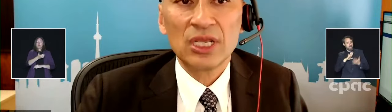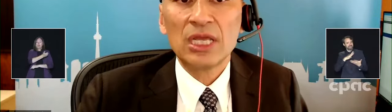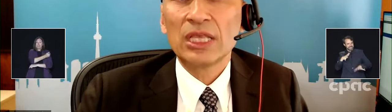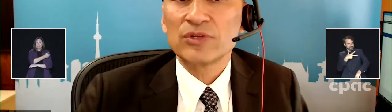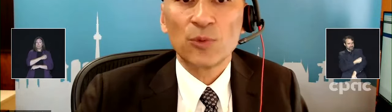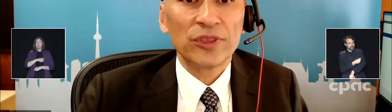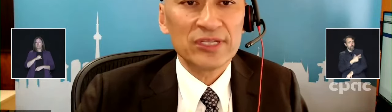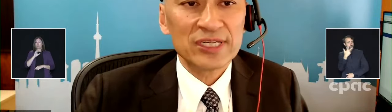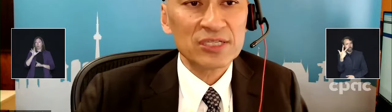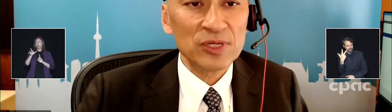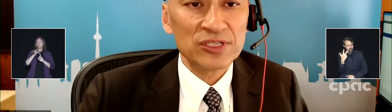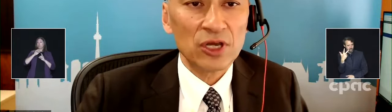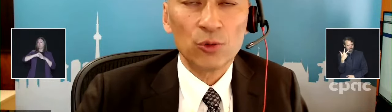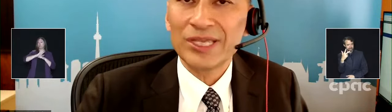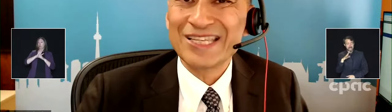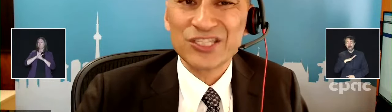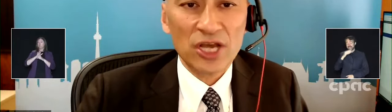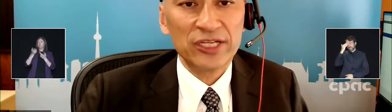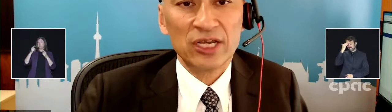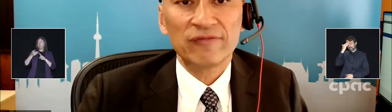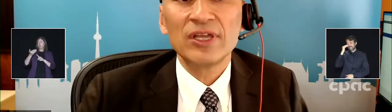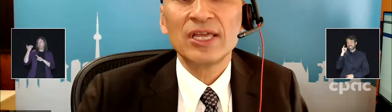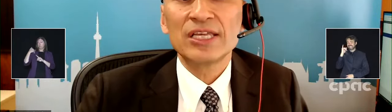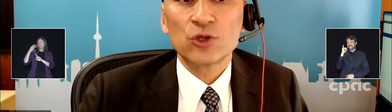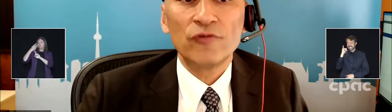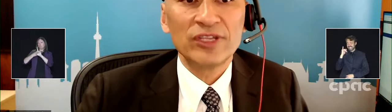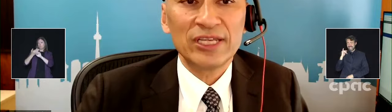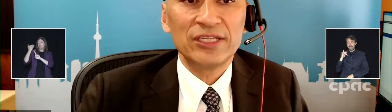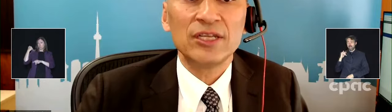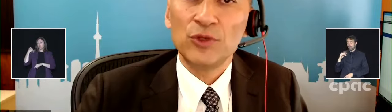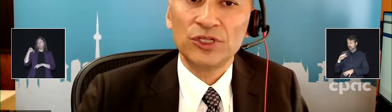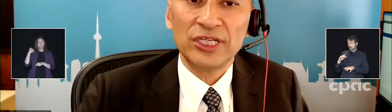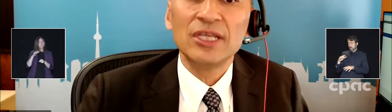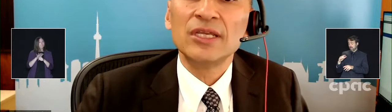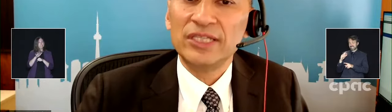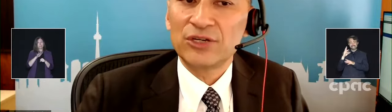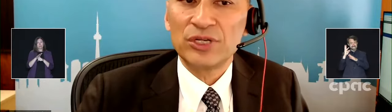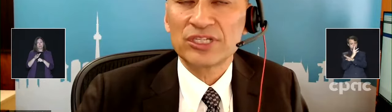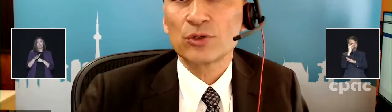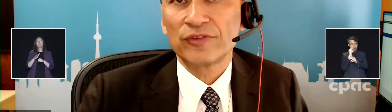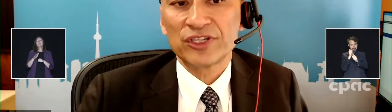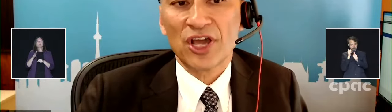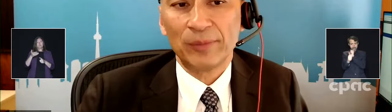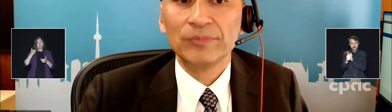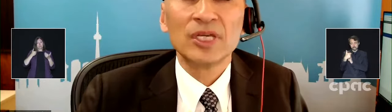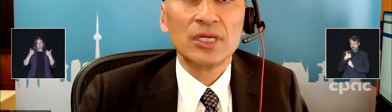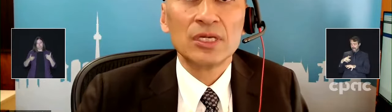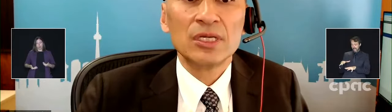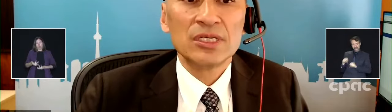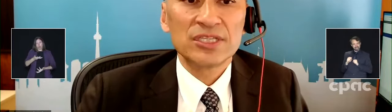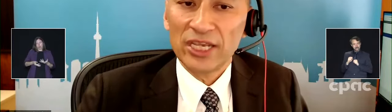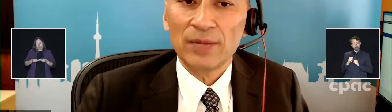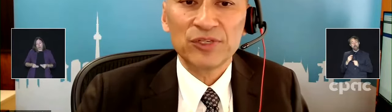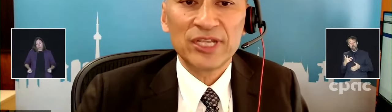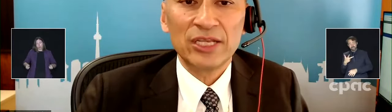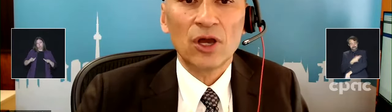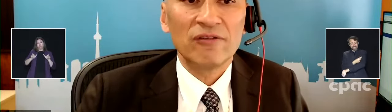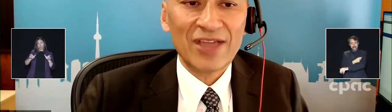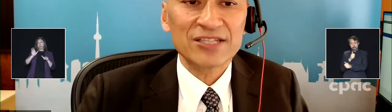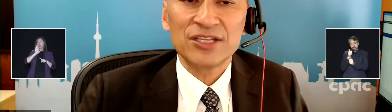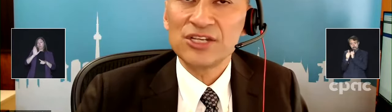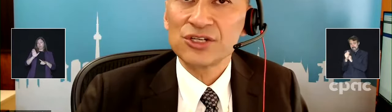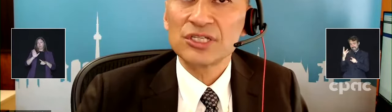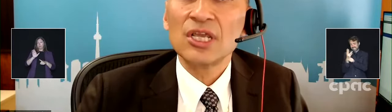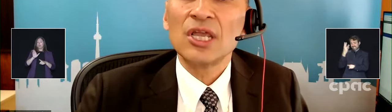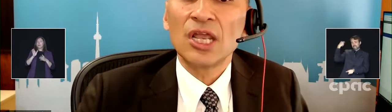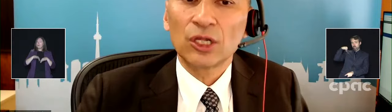infection that was more than six months ago is not enough as COVID-19 immunity decreases over time. Staying up to date